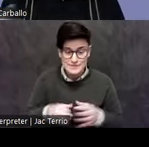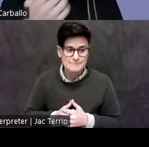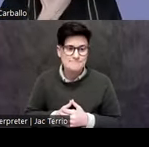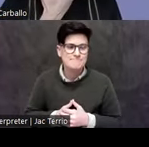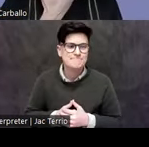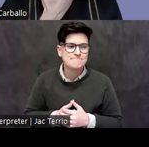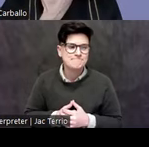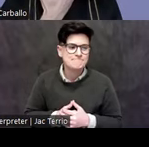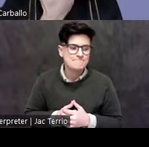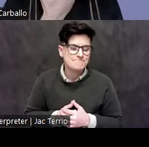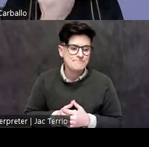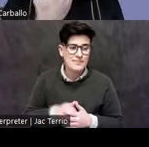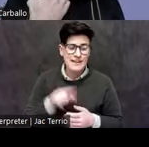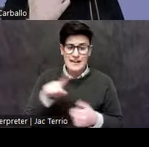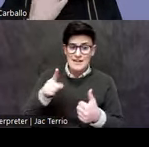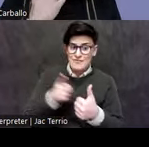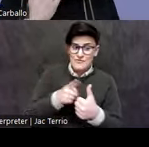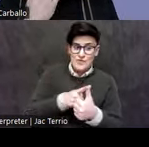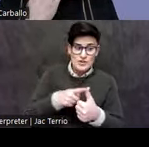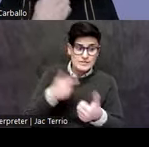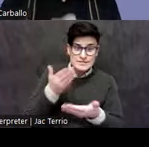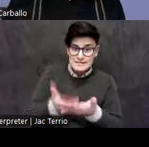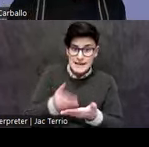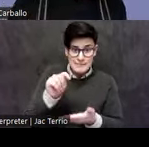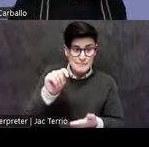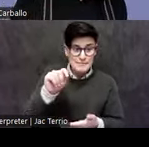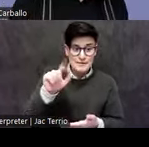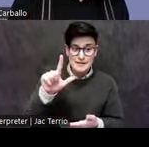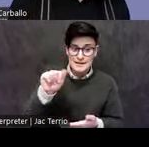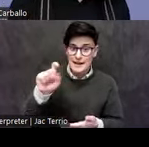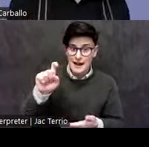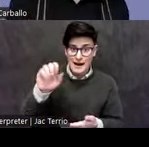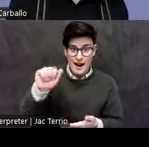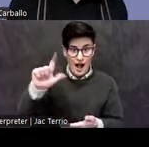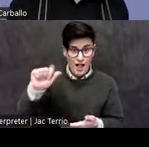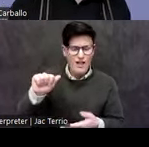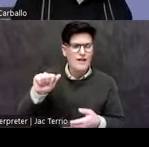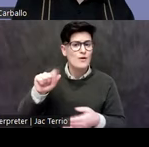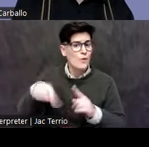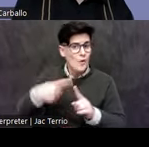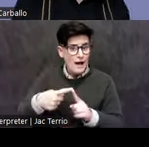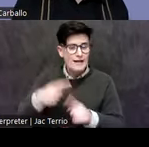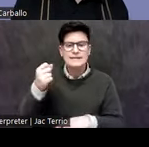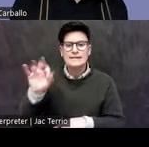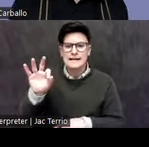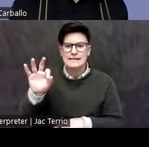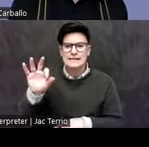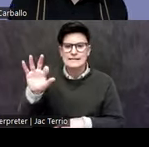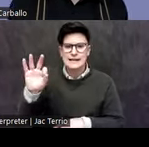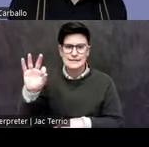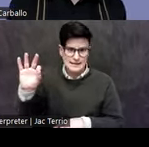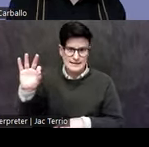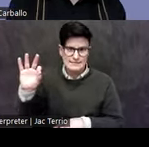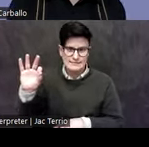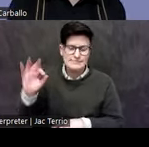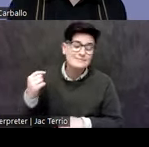So I first came to Tlaxcala and started working there archaeologically in 1999. And ever